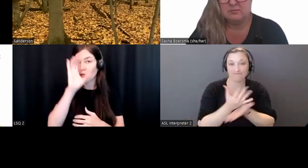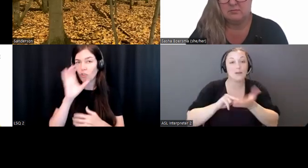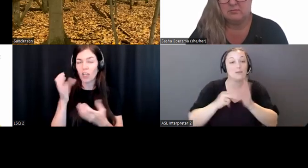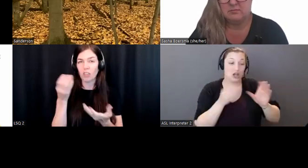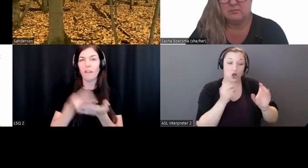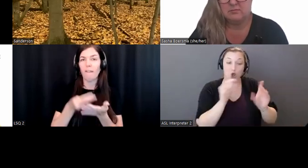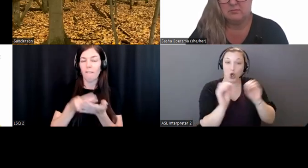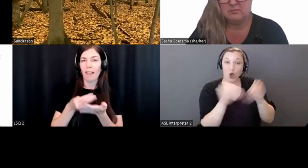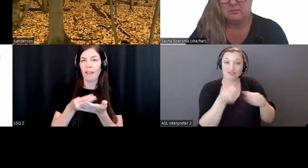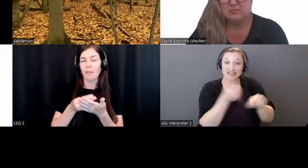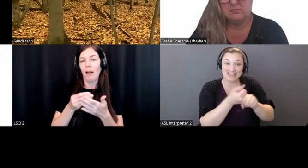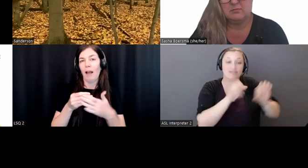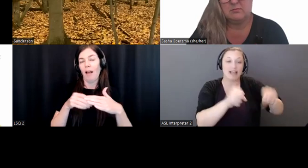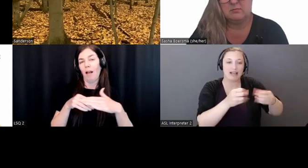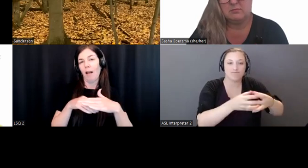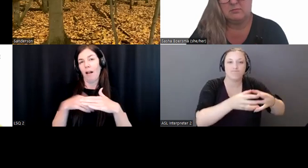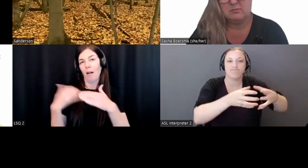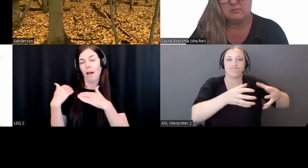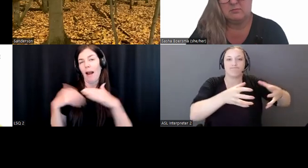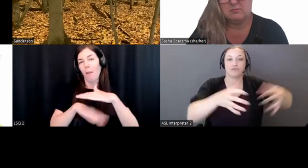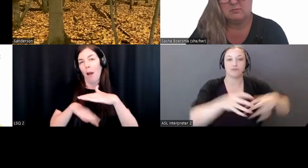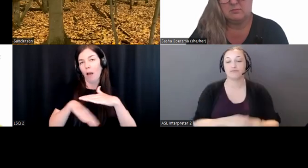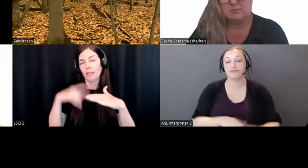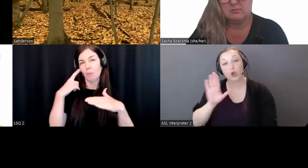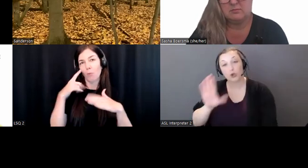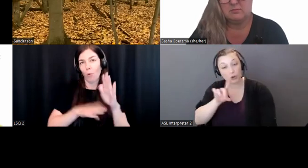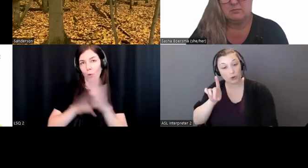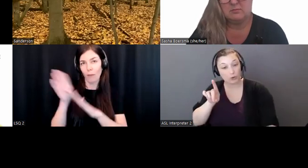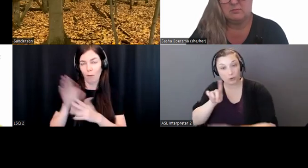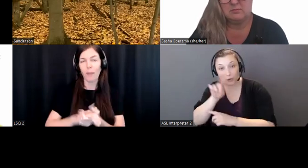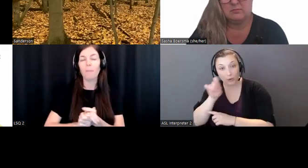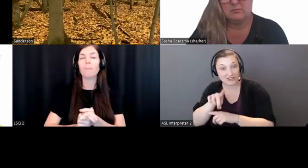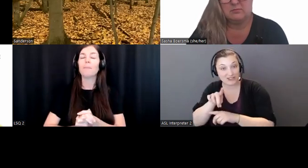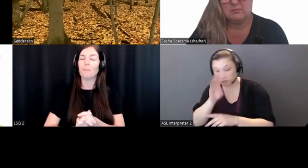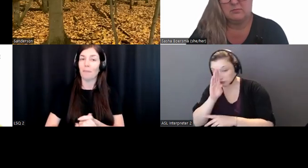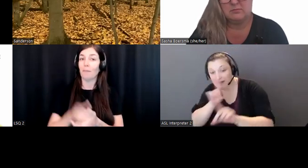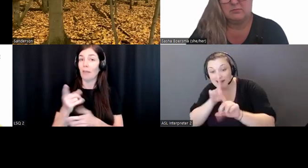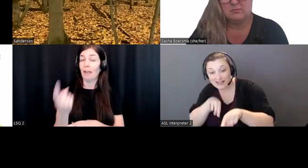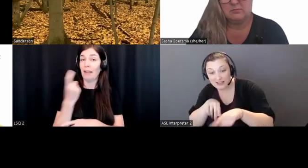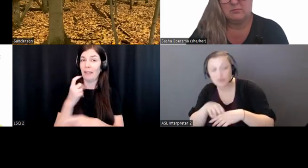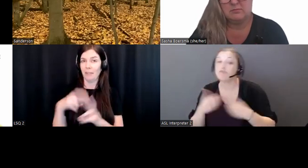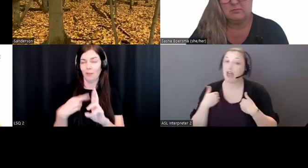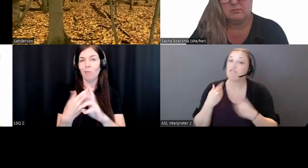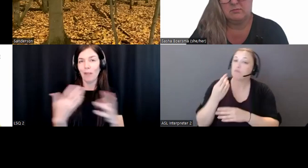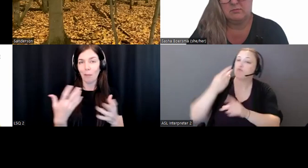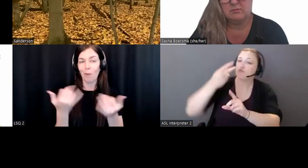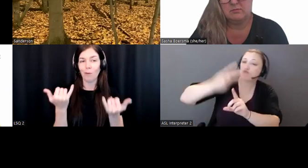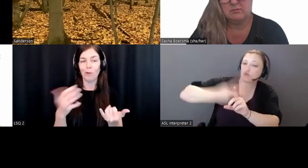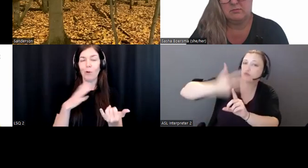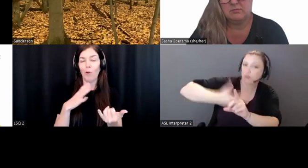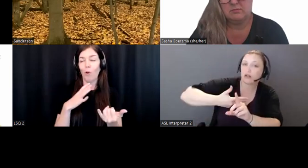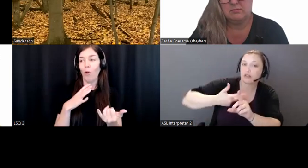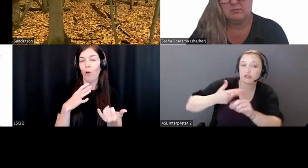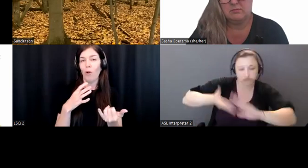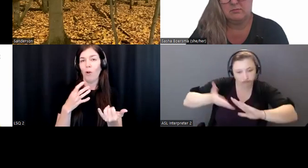So to answer your question more directly, Stephen, we do have a runaway of a few months to continue to operate. But it's going to be very,